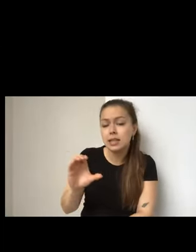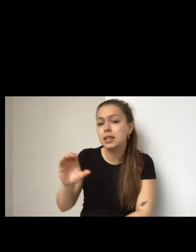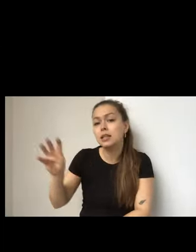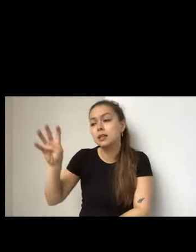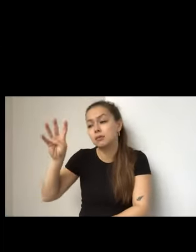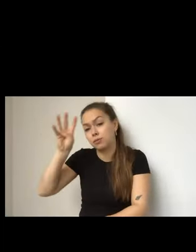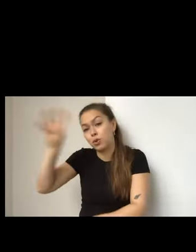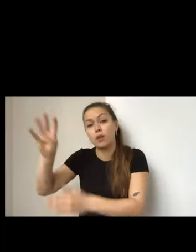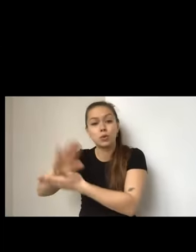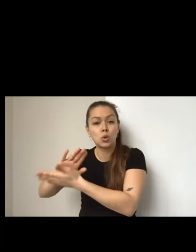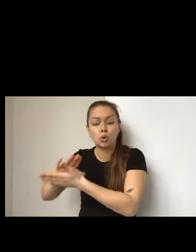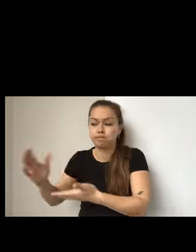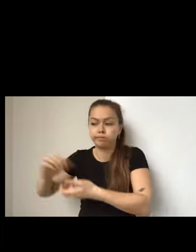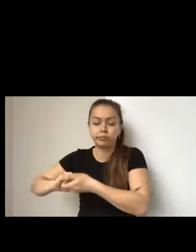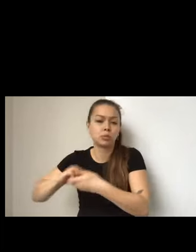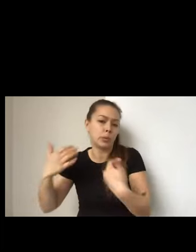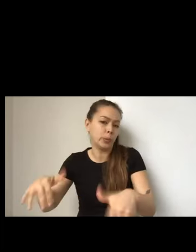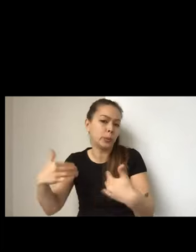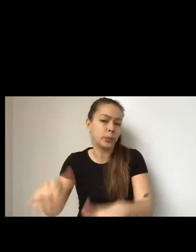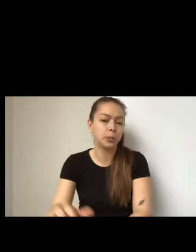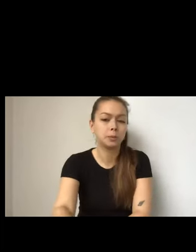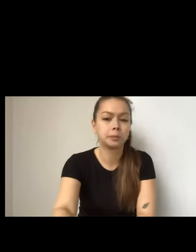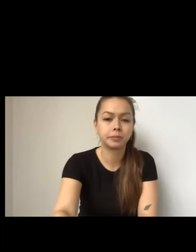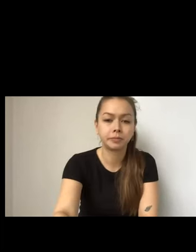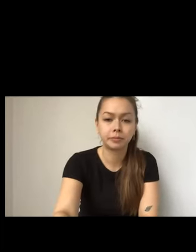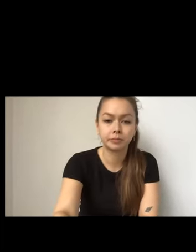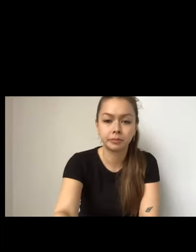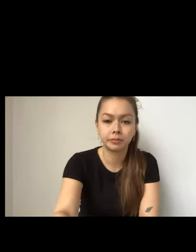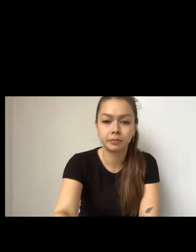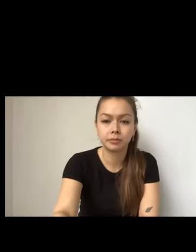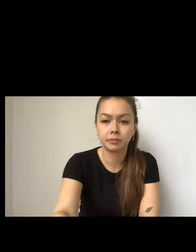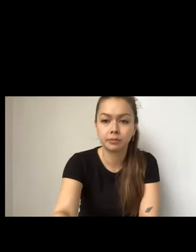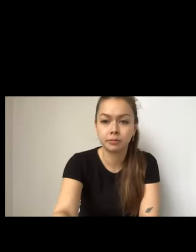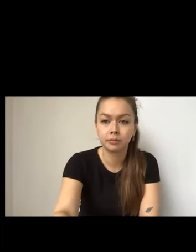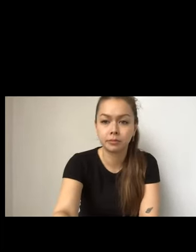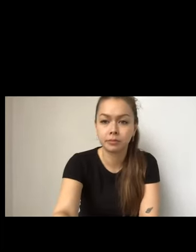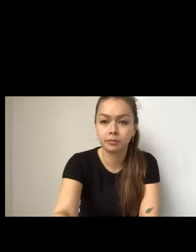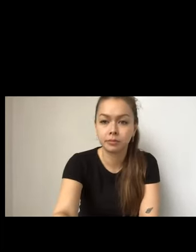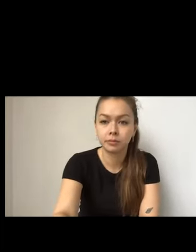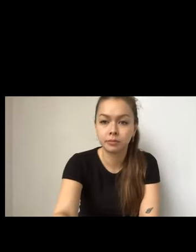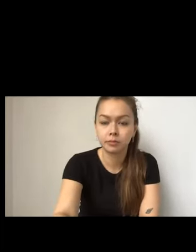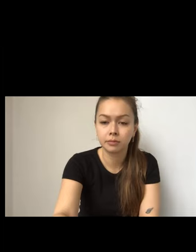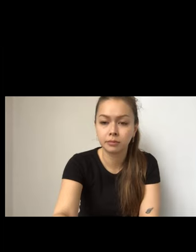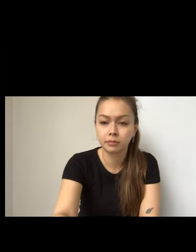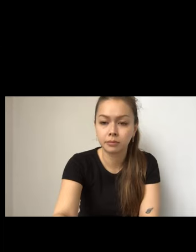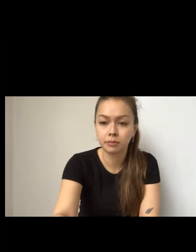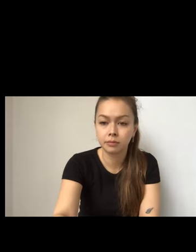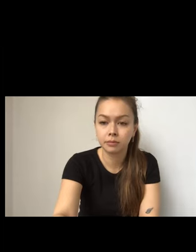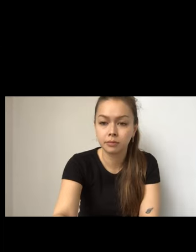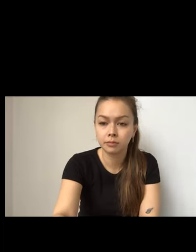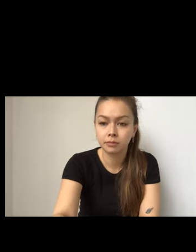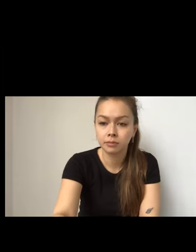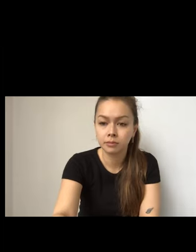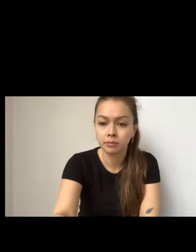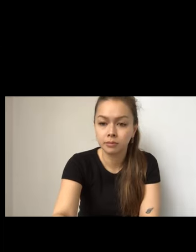is very, very different than other grant programs that are available through the Toronto Arts Council because as